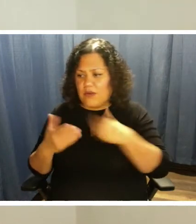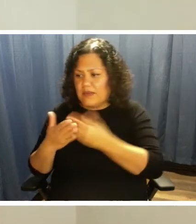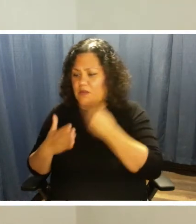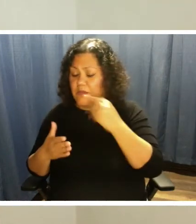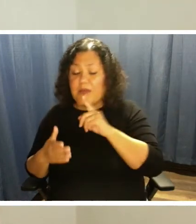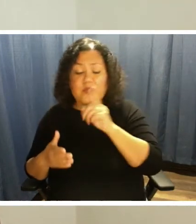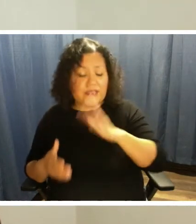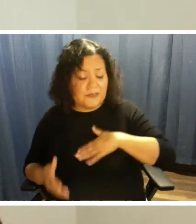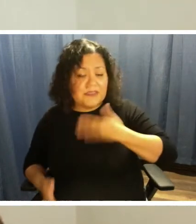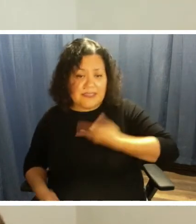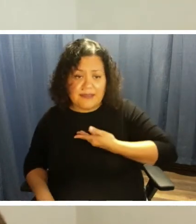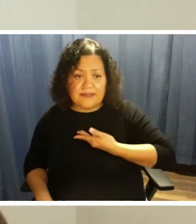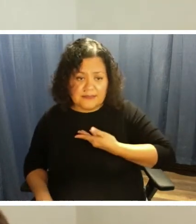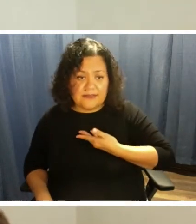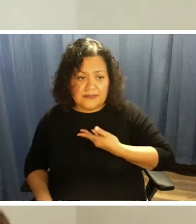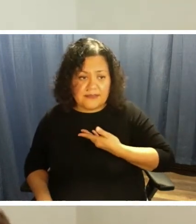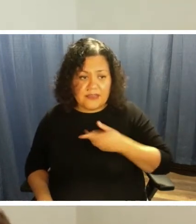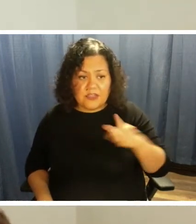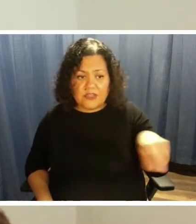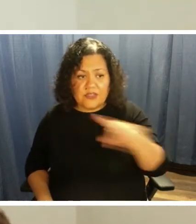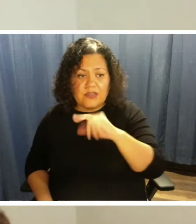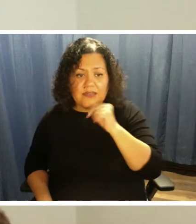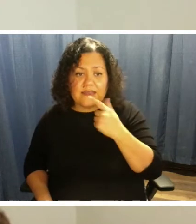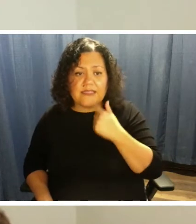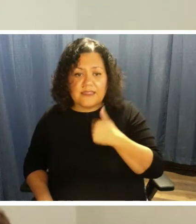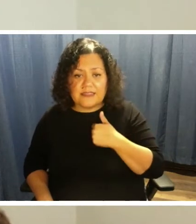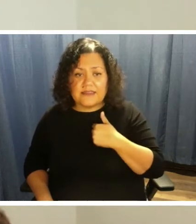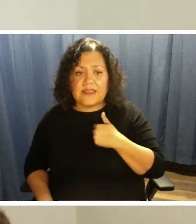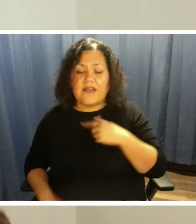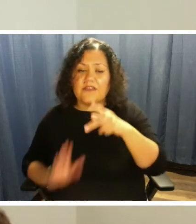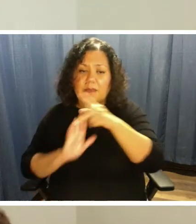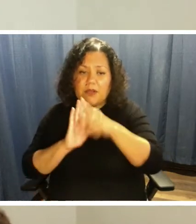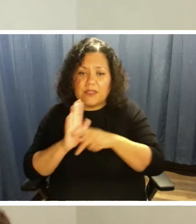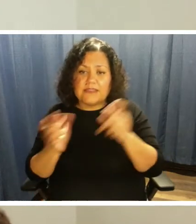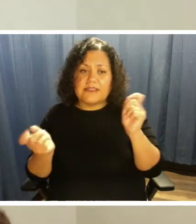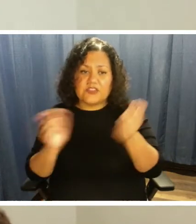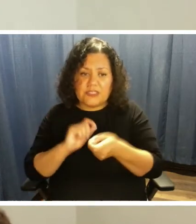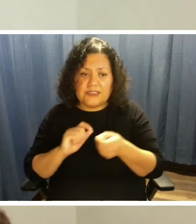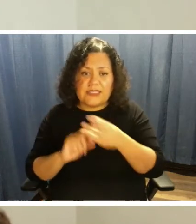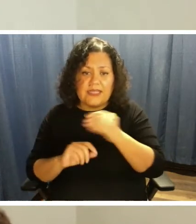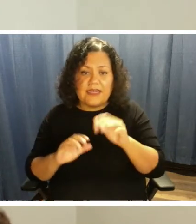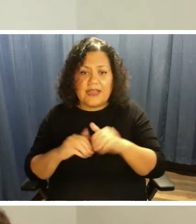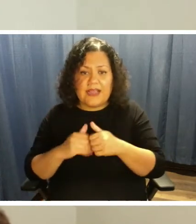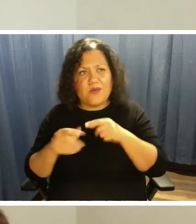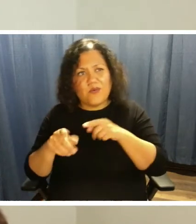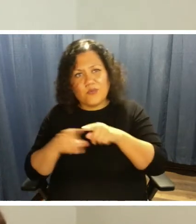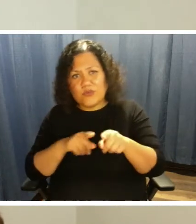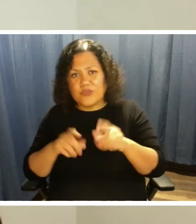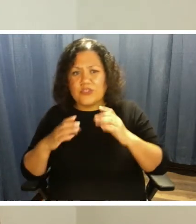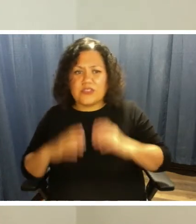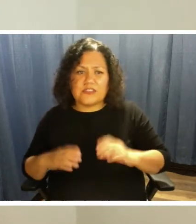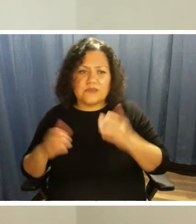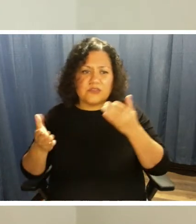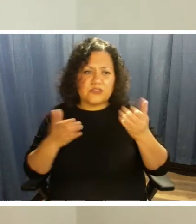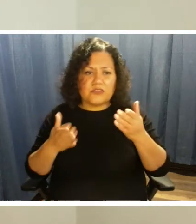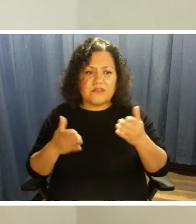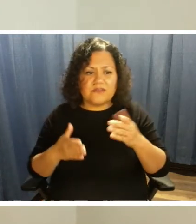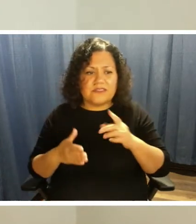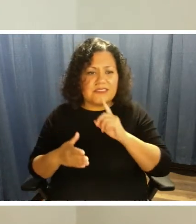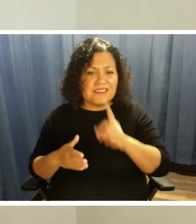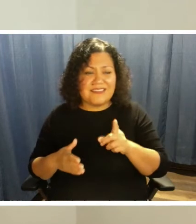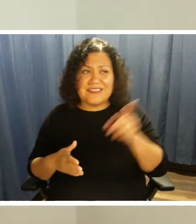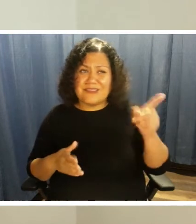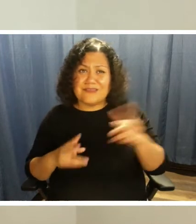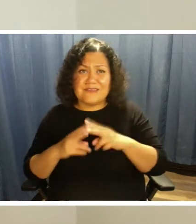about y'all not telling us of these policy changes and how rude your customer service is. It was she was